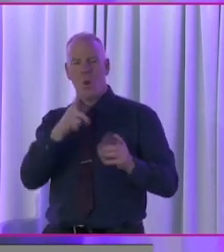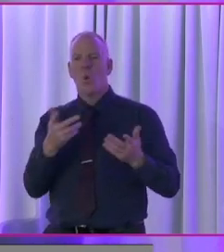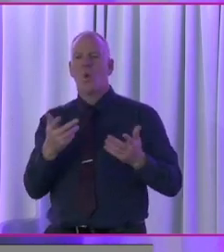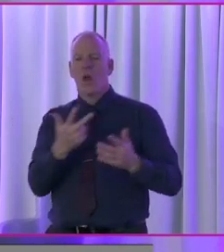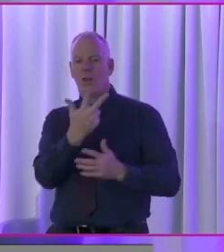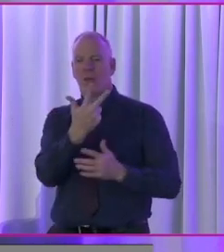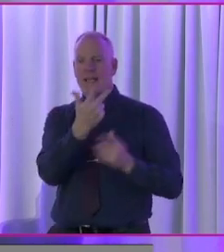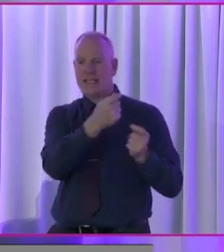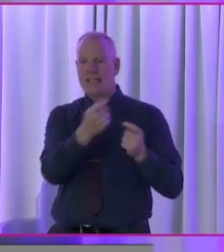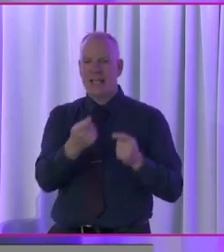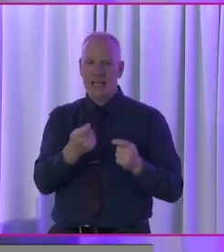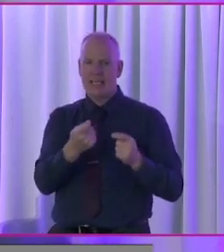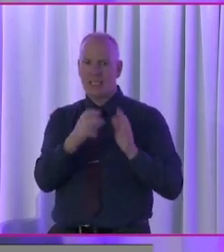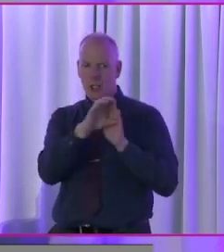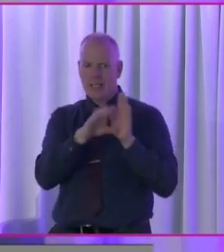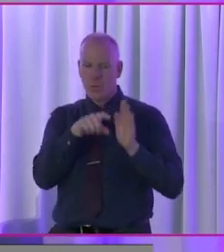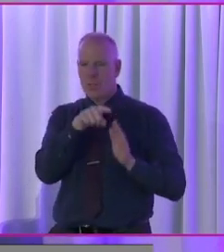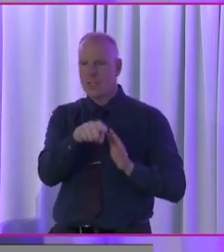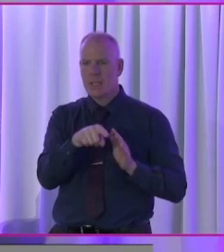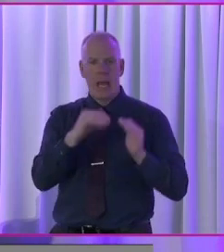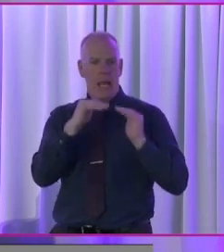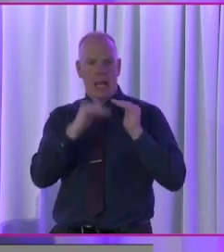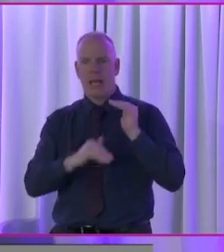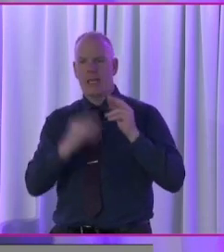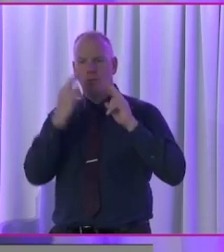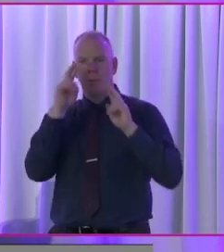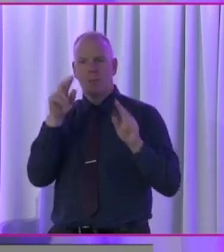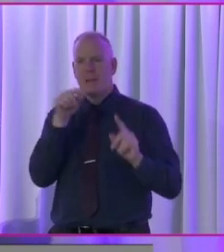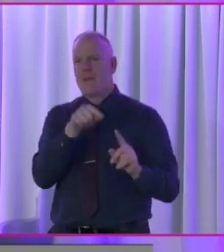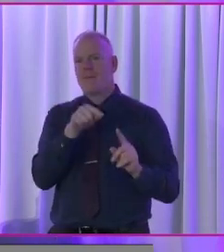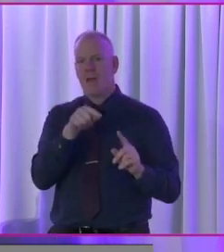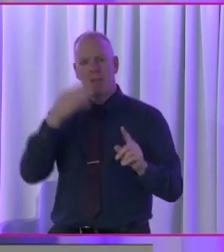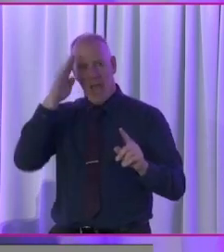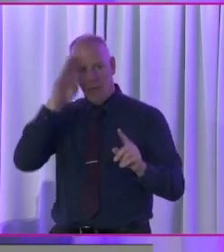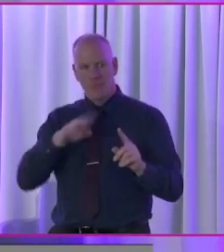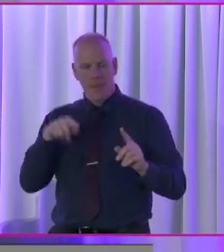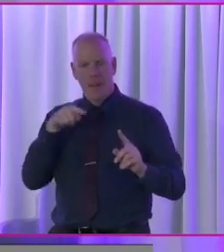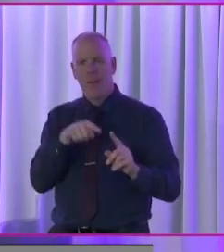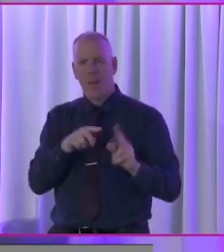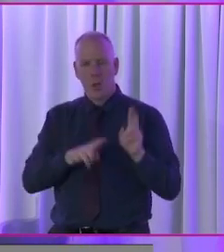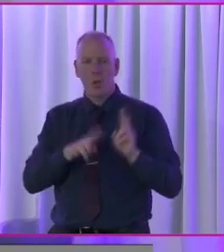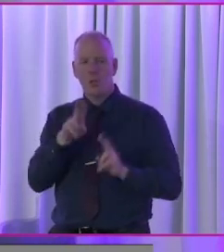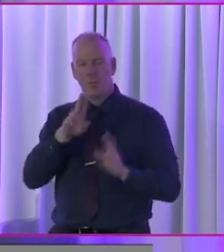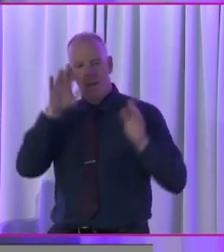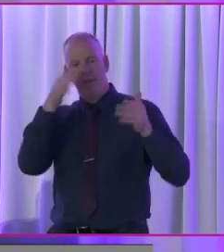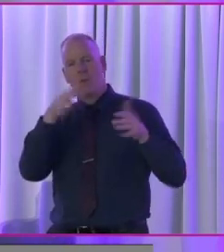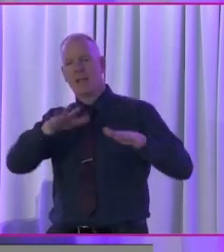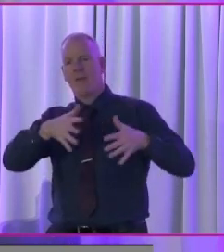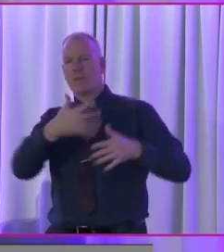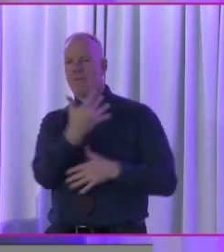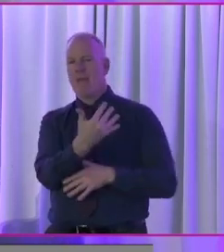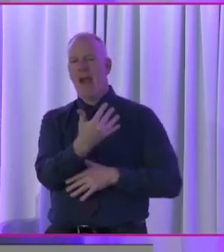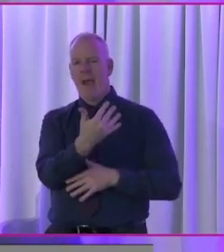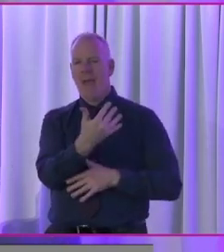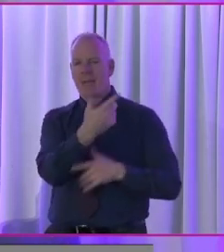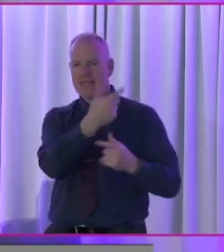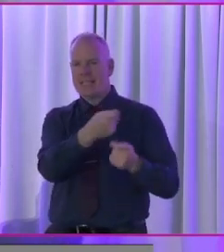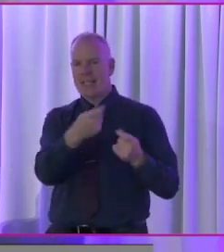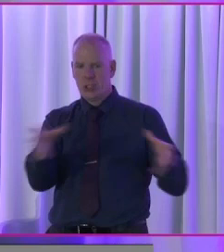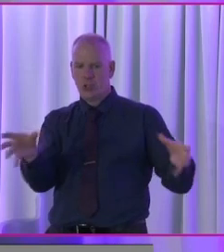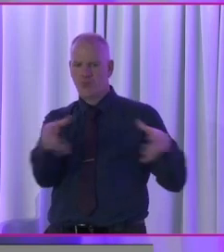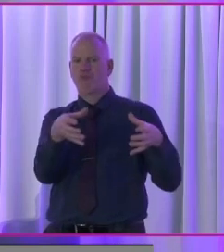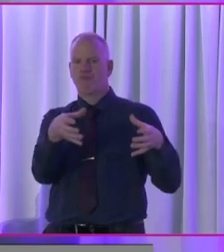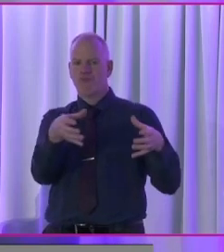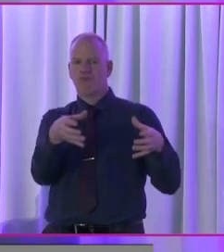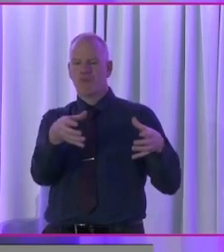three seat constituencies are the least representative, um, of the Irish people that we should be focusing on an average of five seat constituencies. So,